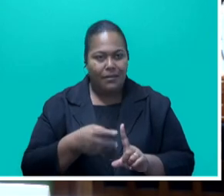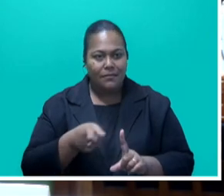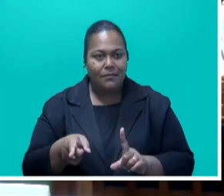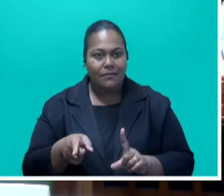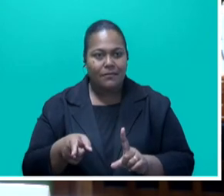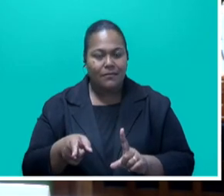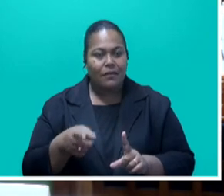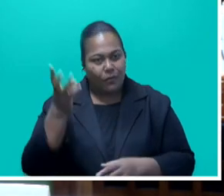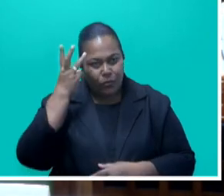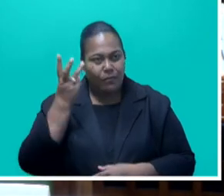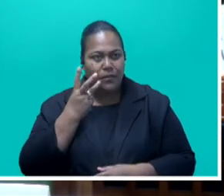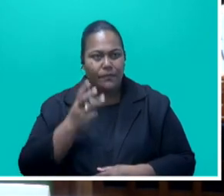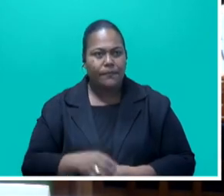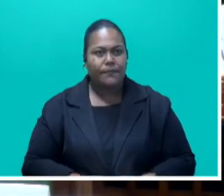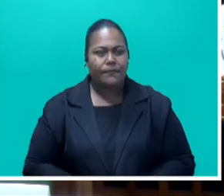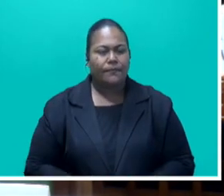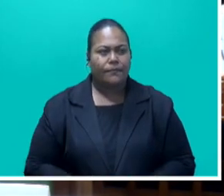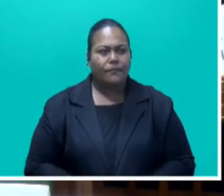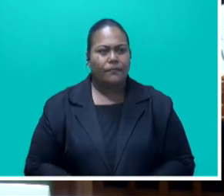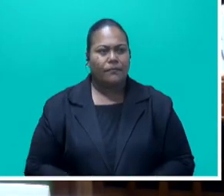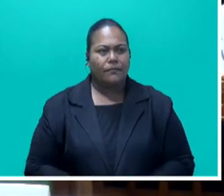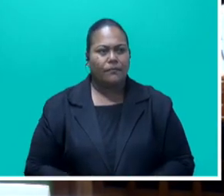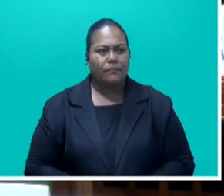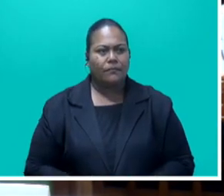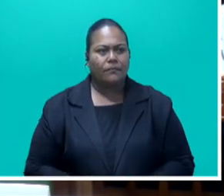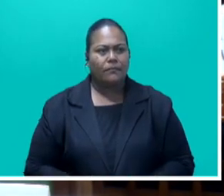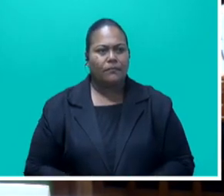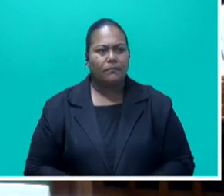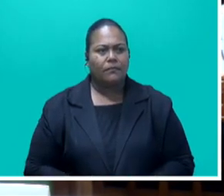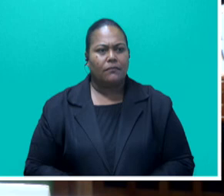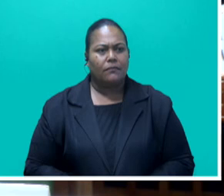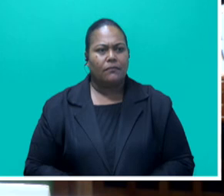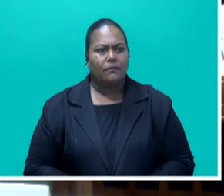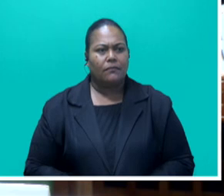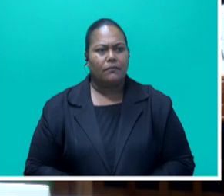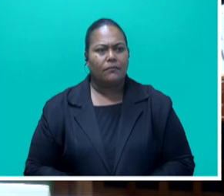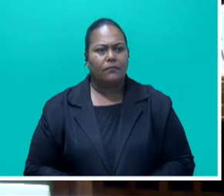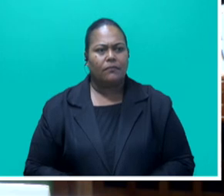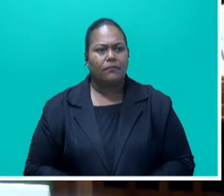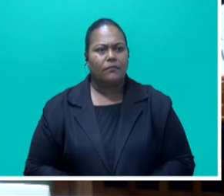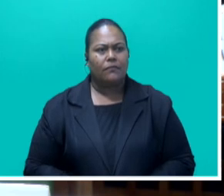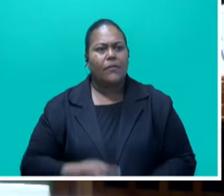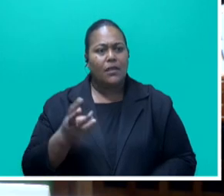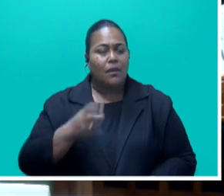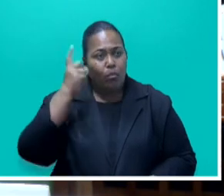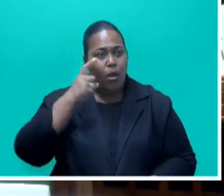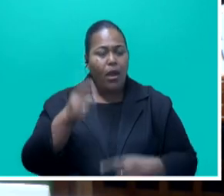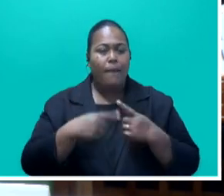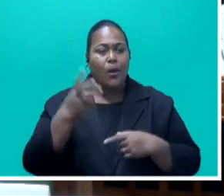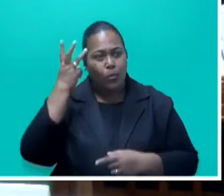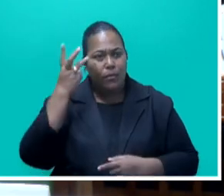those who are worried about women facing violence, they say that they are distracted or